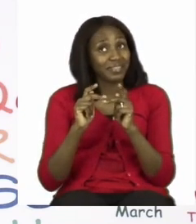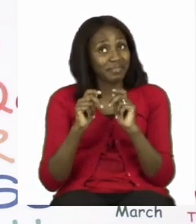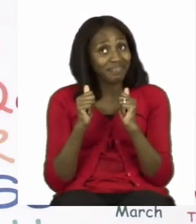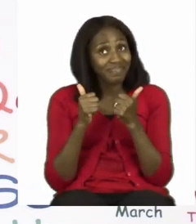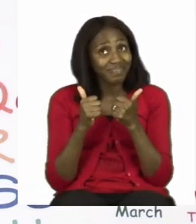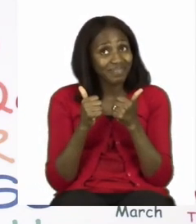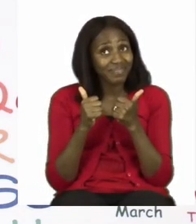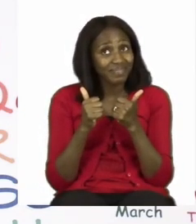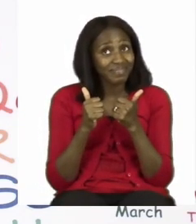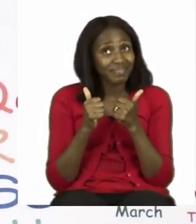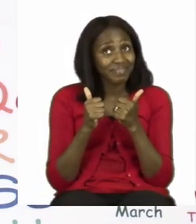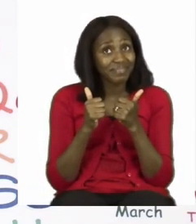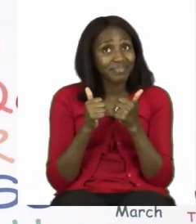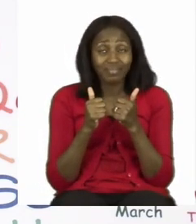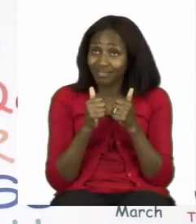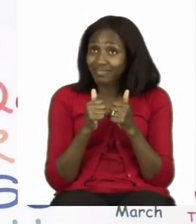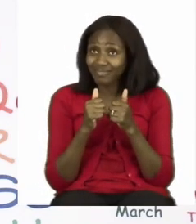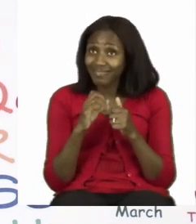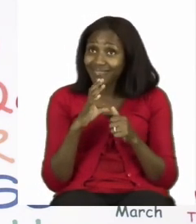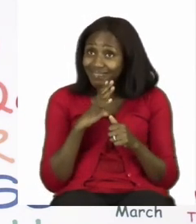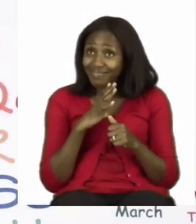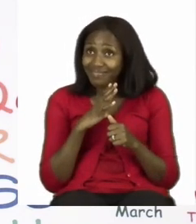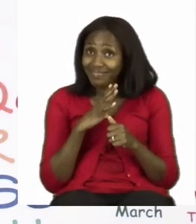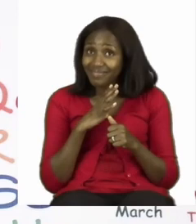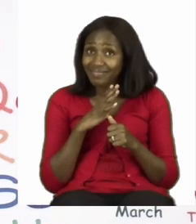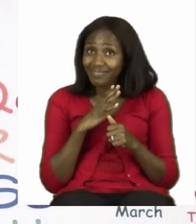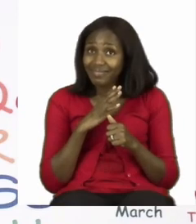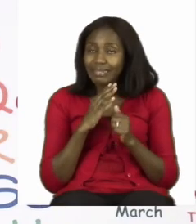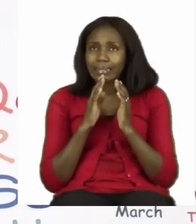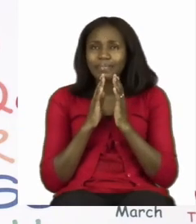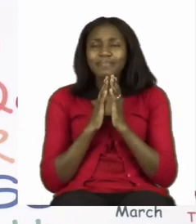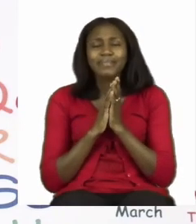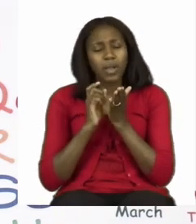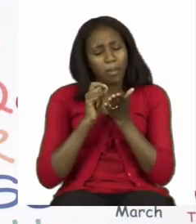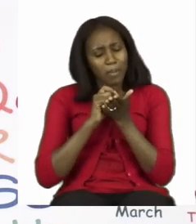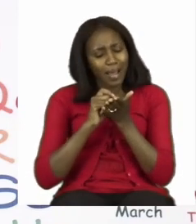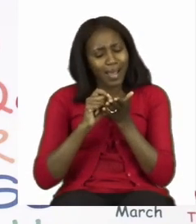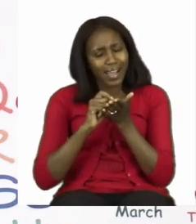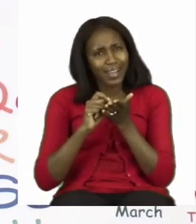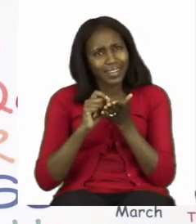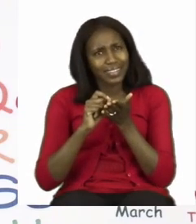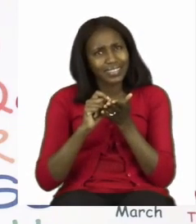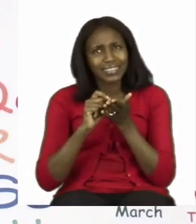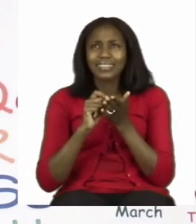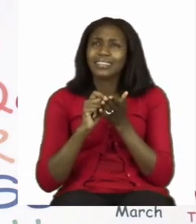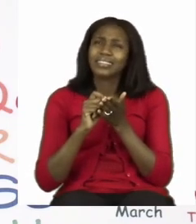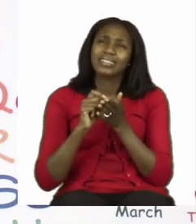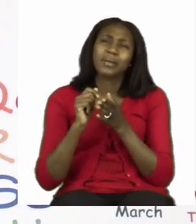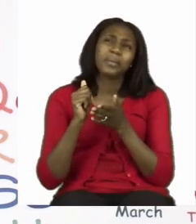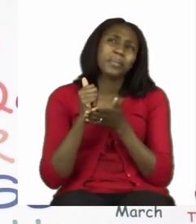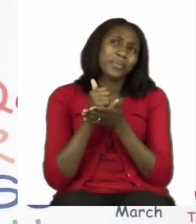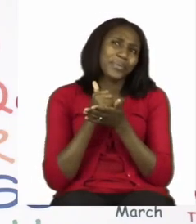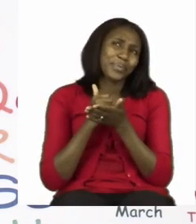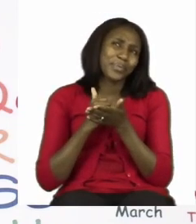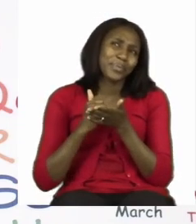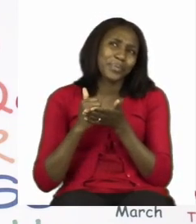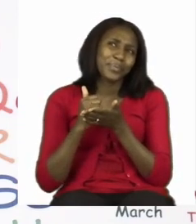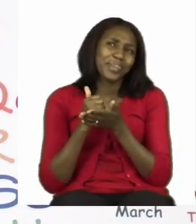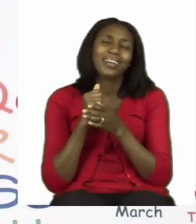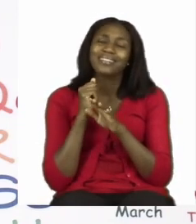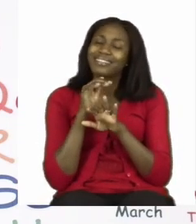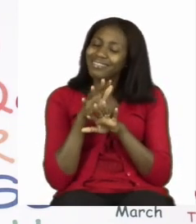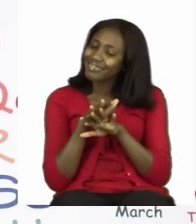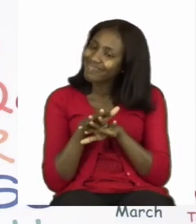for your leaves and seeds, please try and do this exercise by yourself. Remember to take your